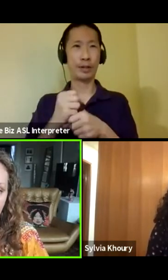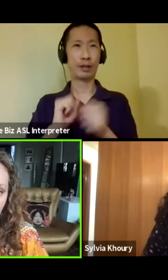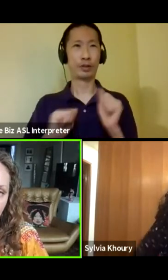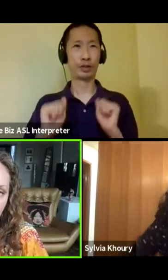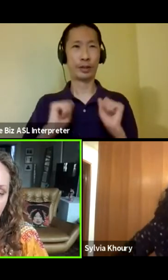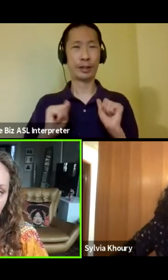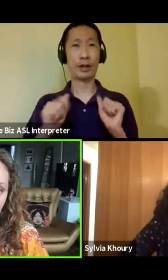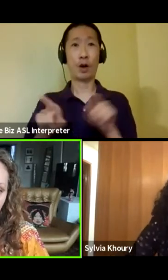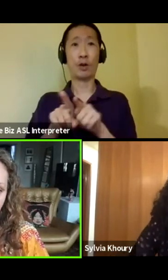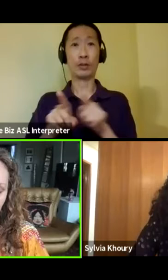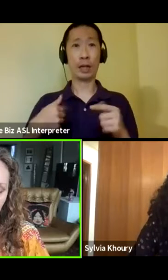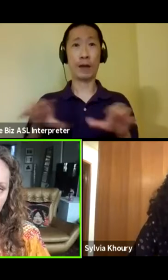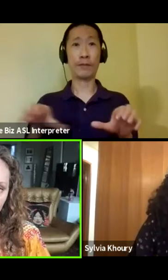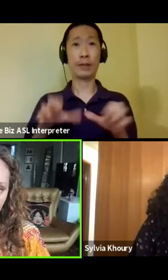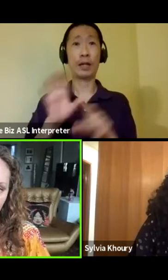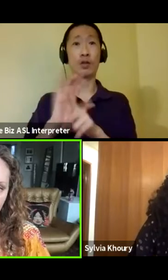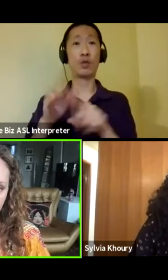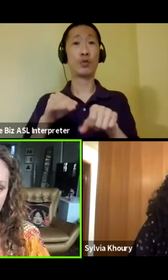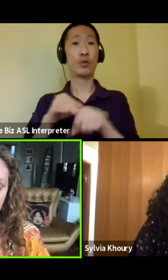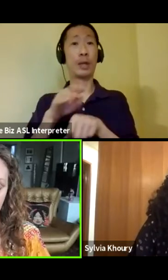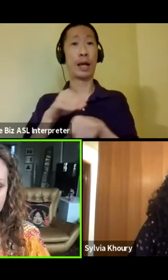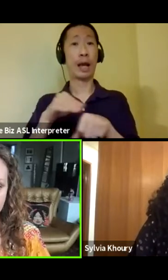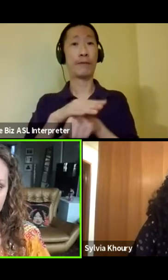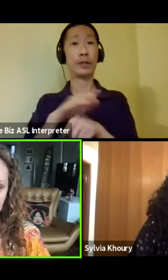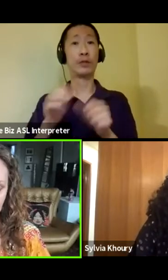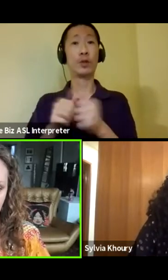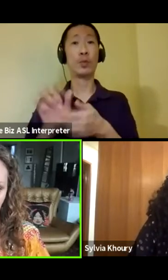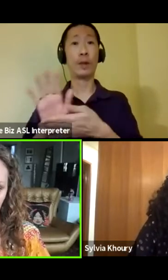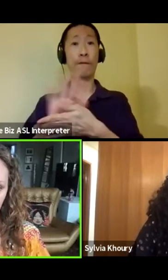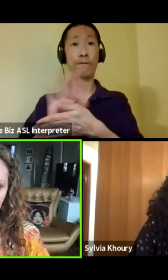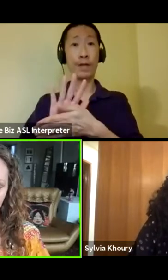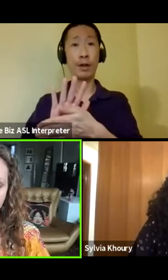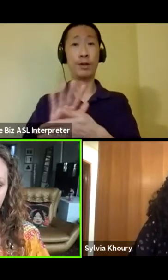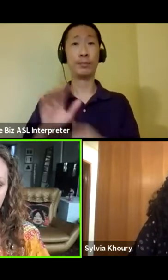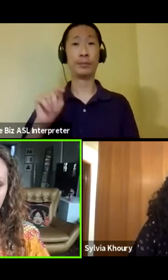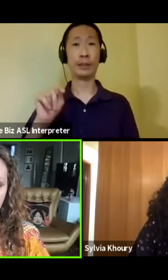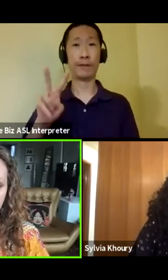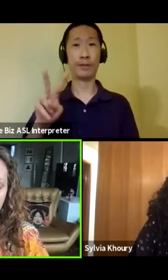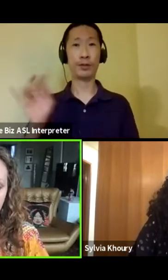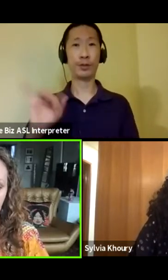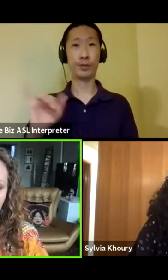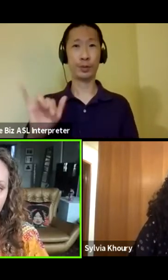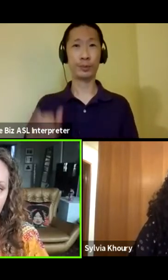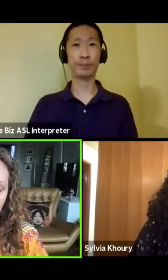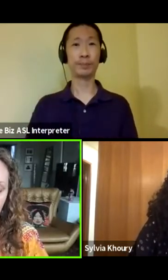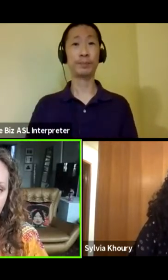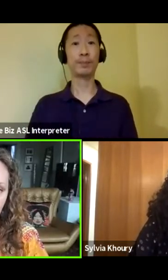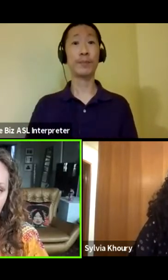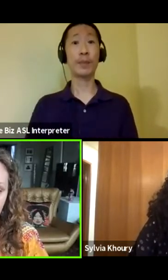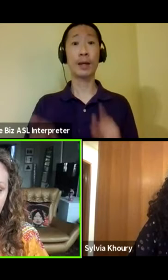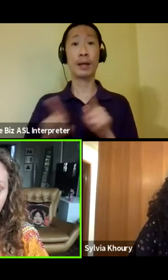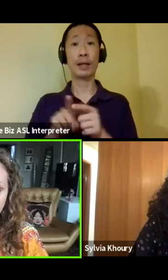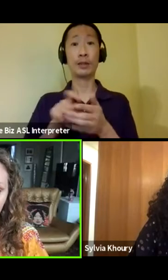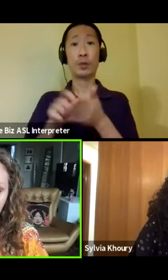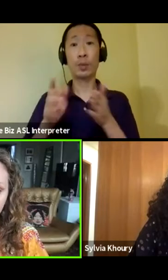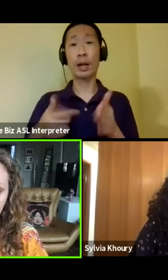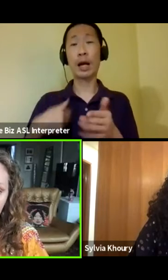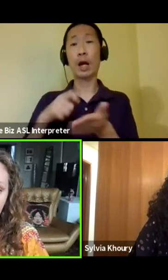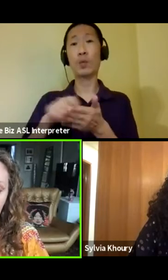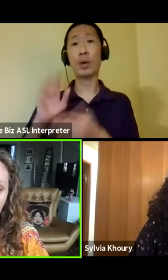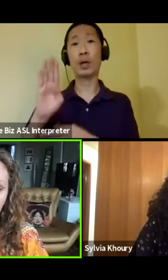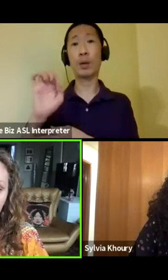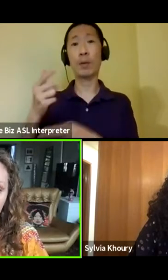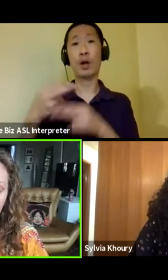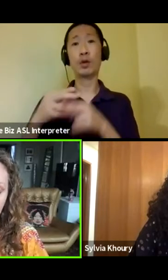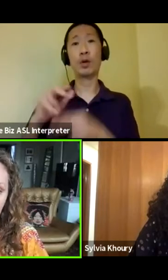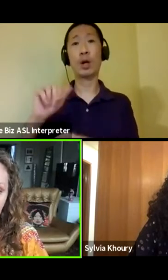have done cultural advisory with film and television as well as a writer i write a blog called